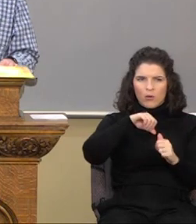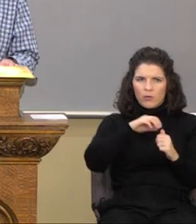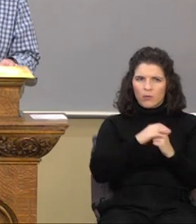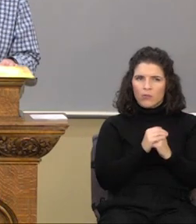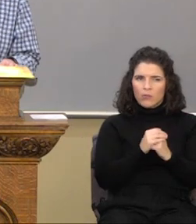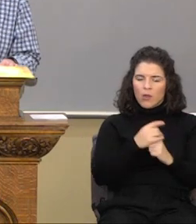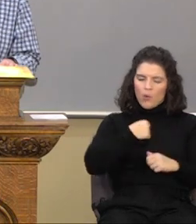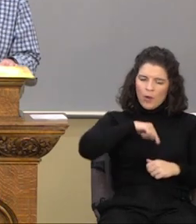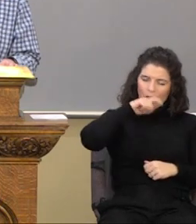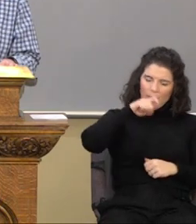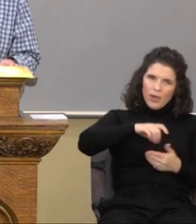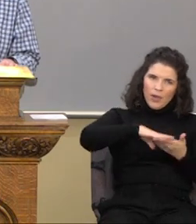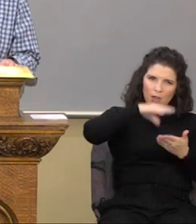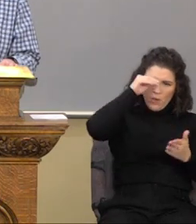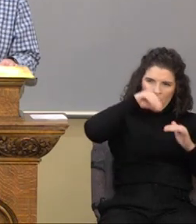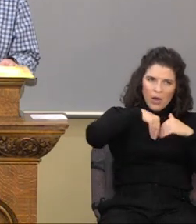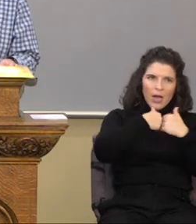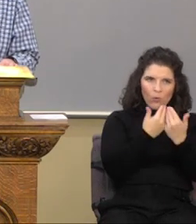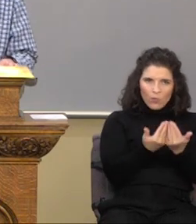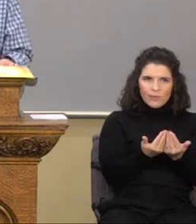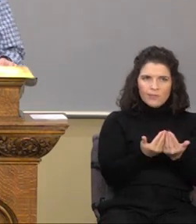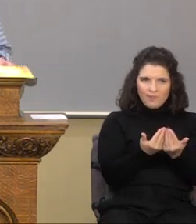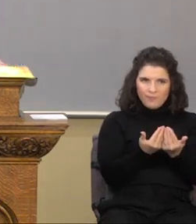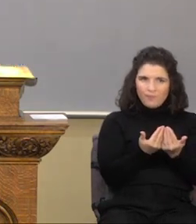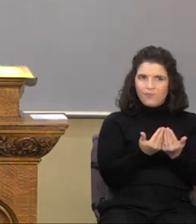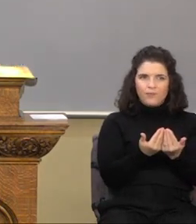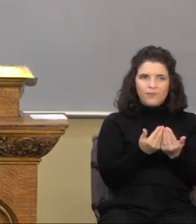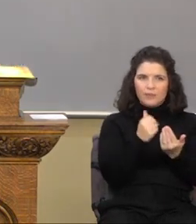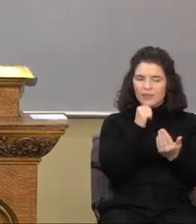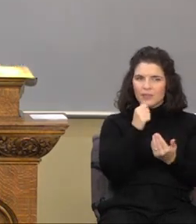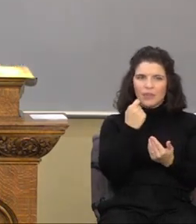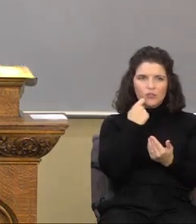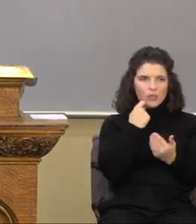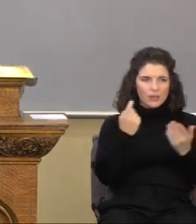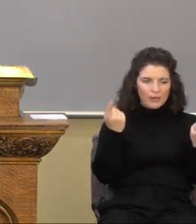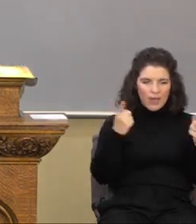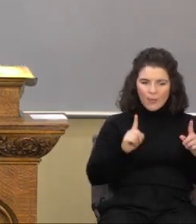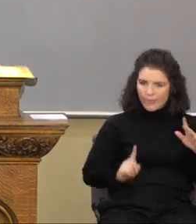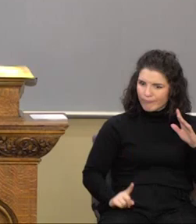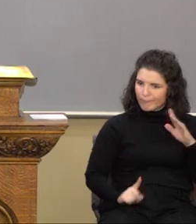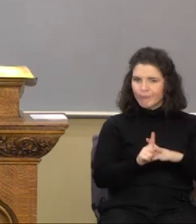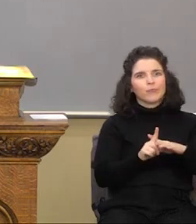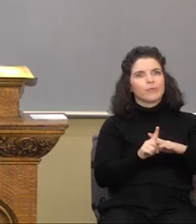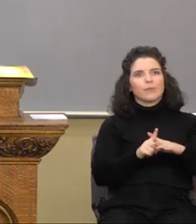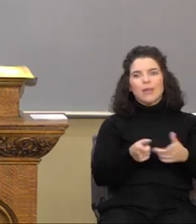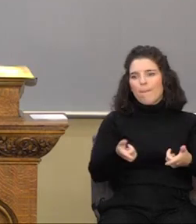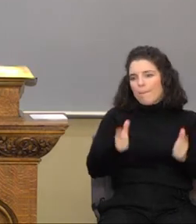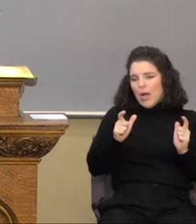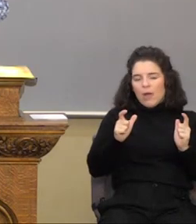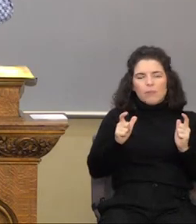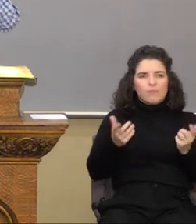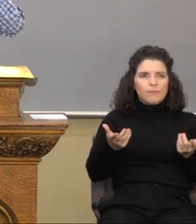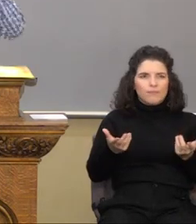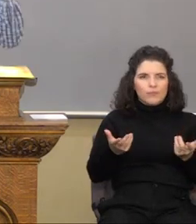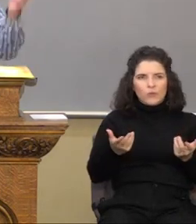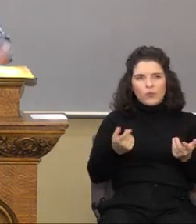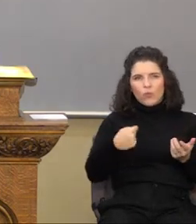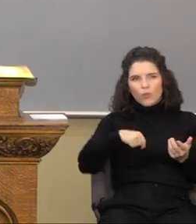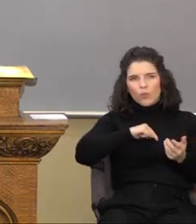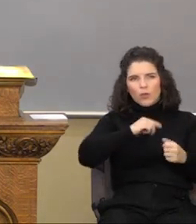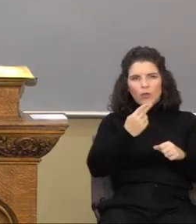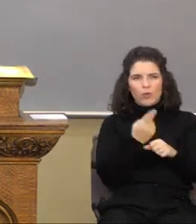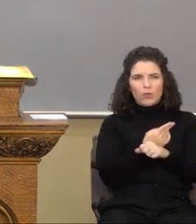We have to learn how to do this. It doesn't just come spontaneously. You know, we use the word